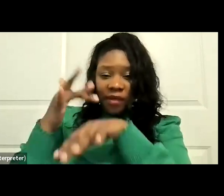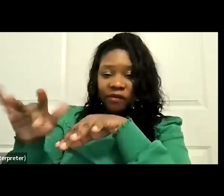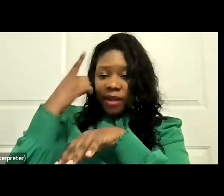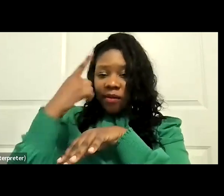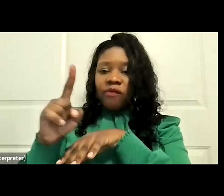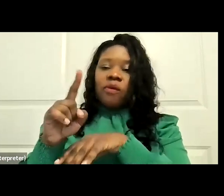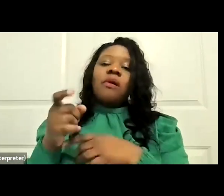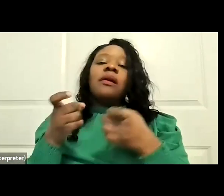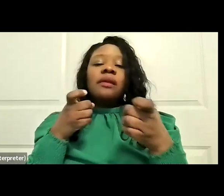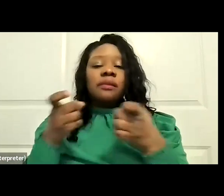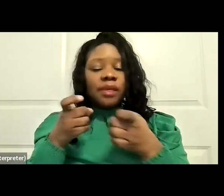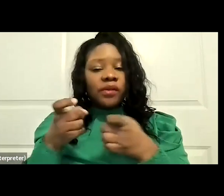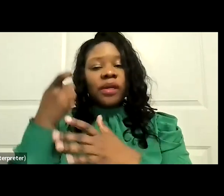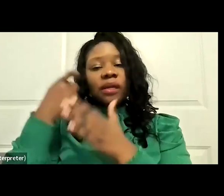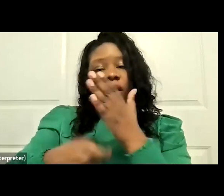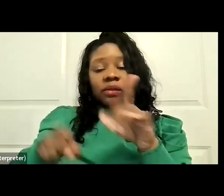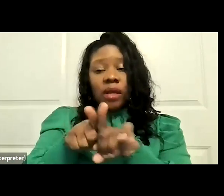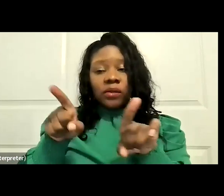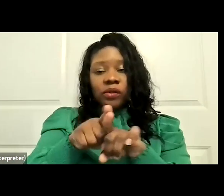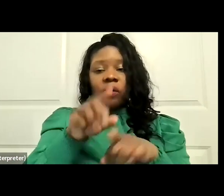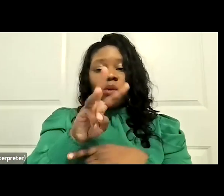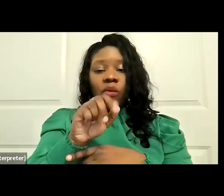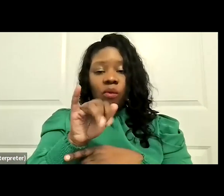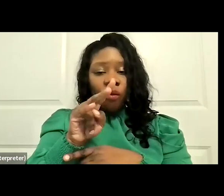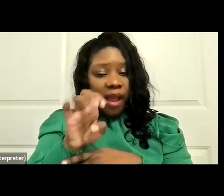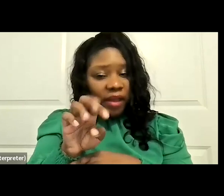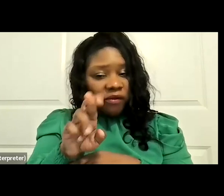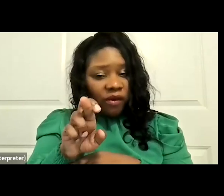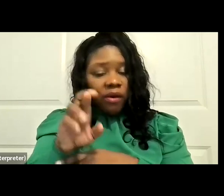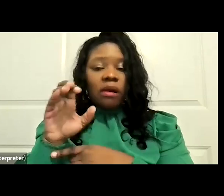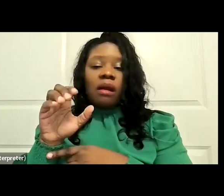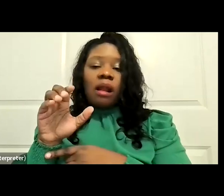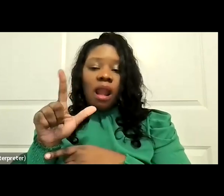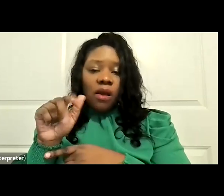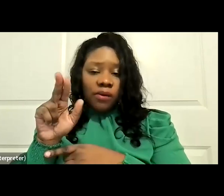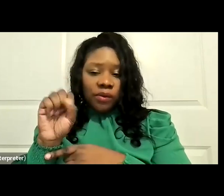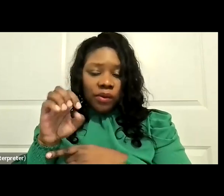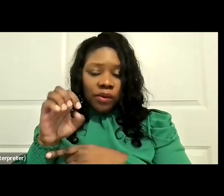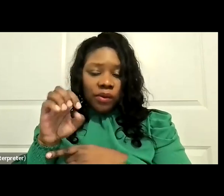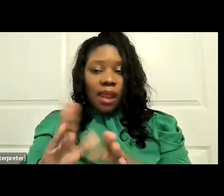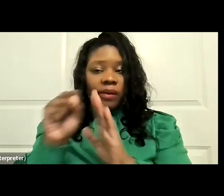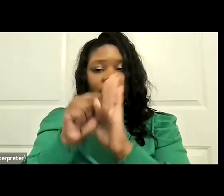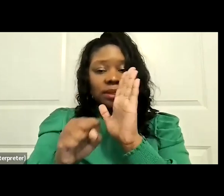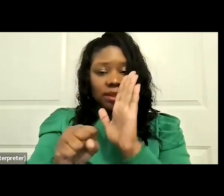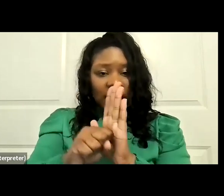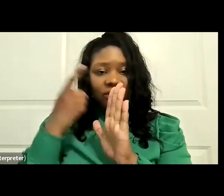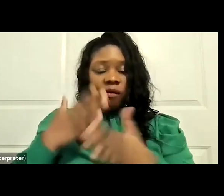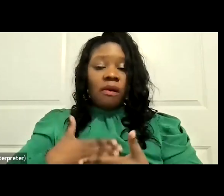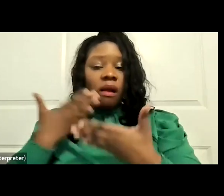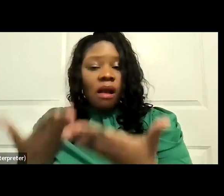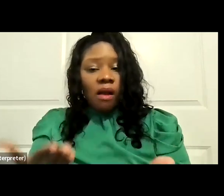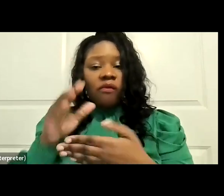and there is a waiver clause that will allow the state superintendent of public instruction to offer waivers to any school site